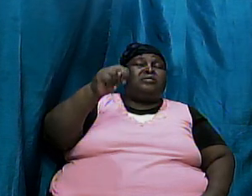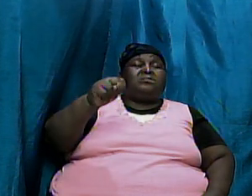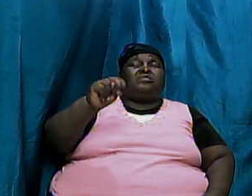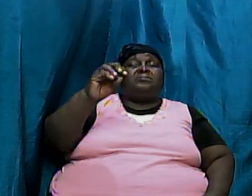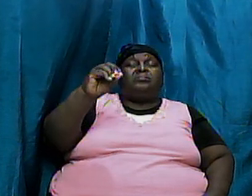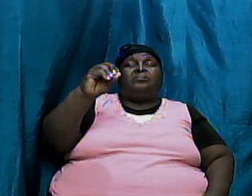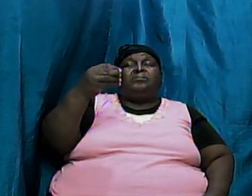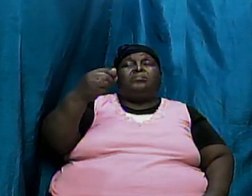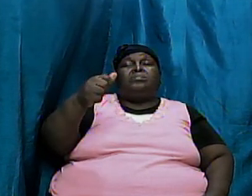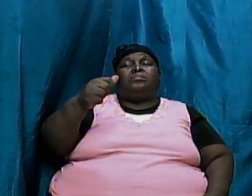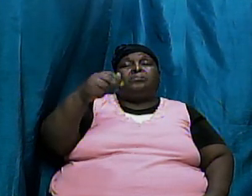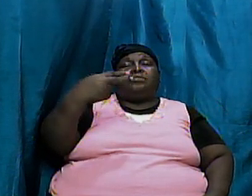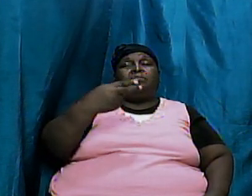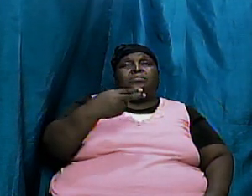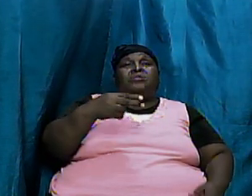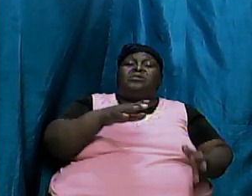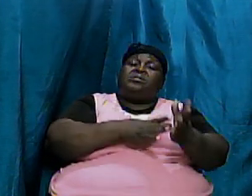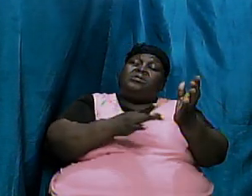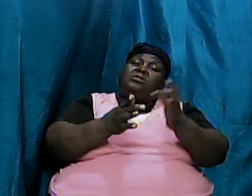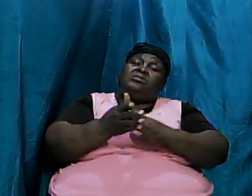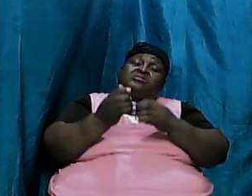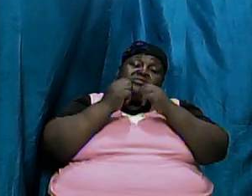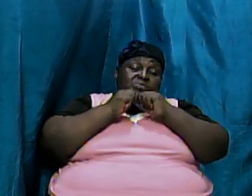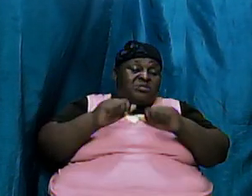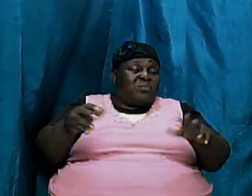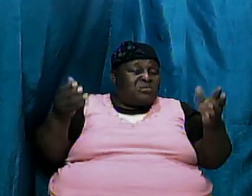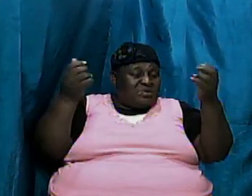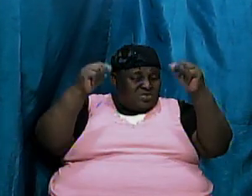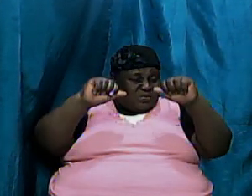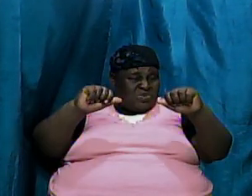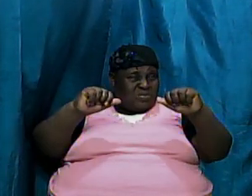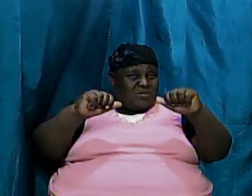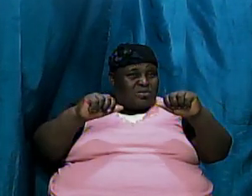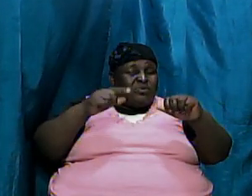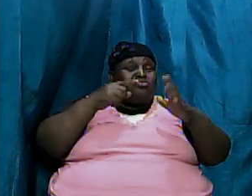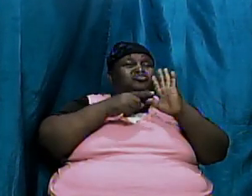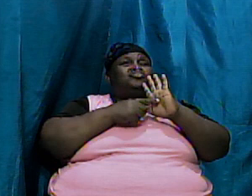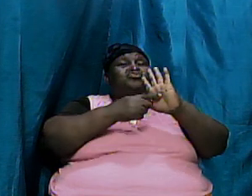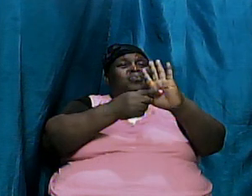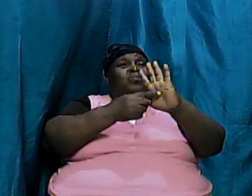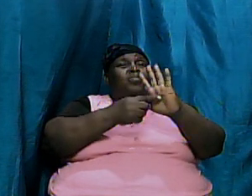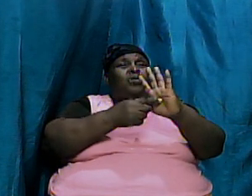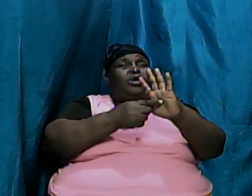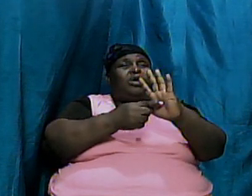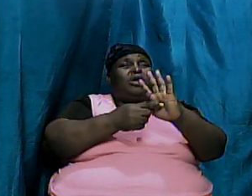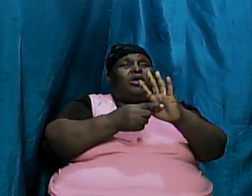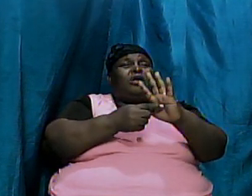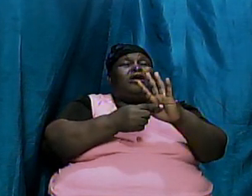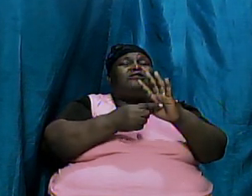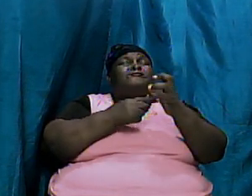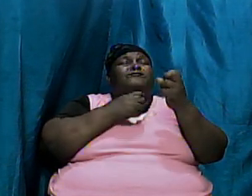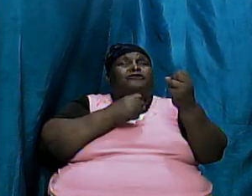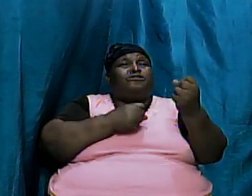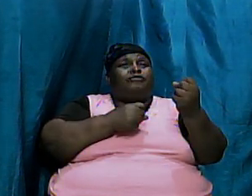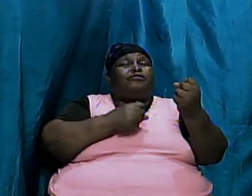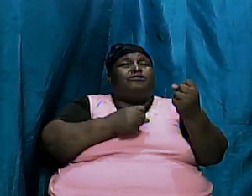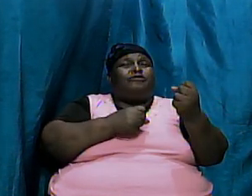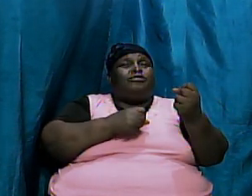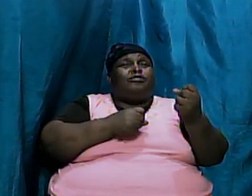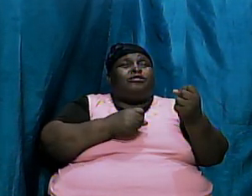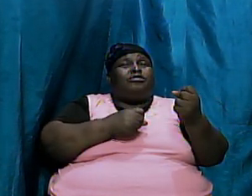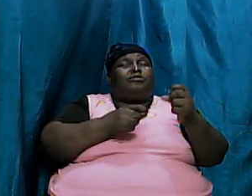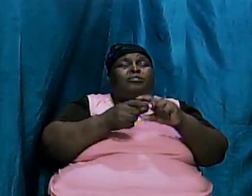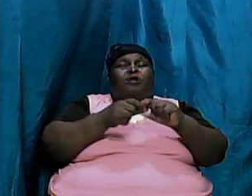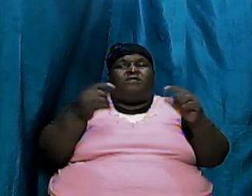without a doubt showing affirming the validity of what